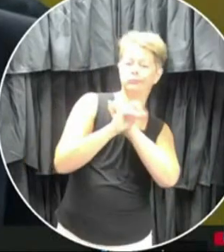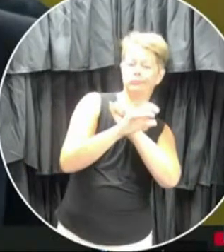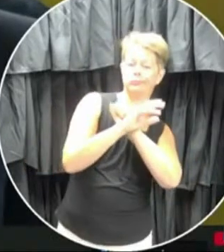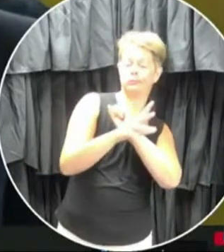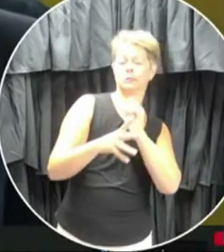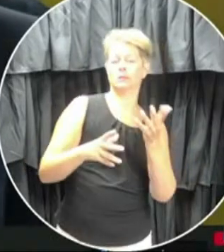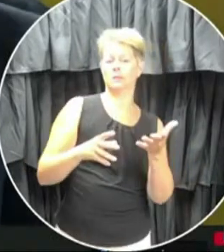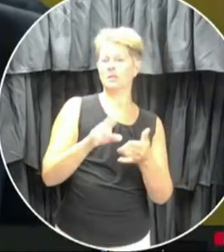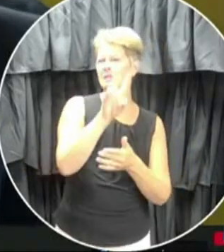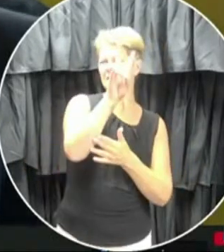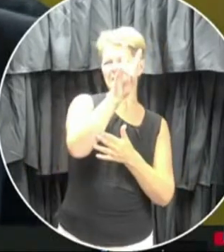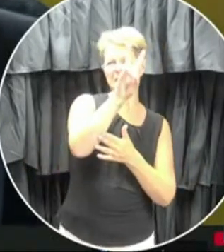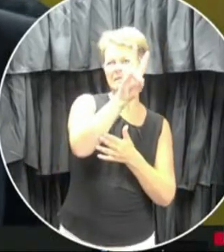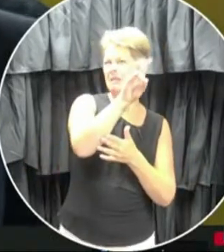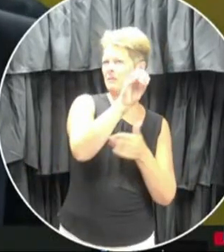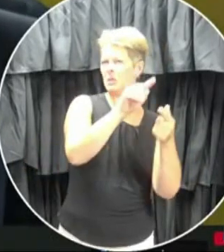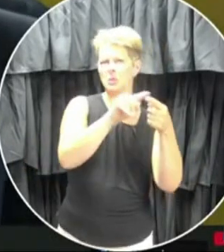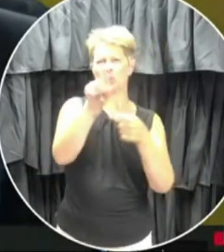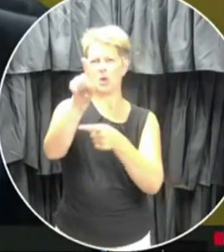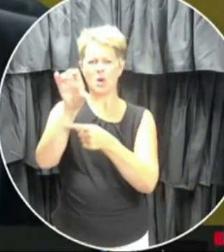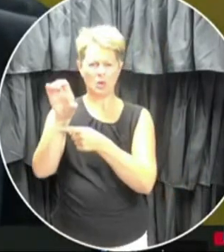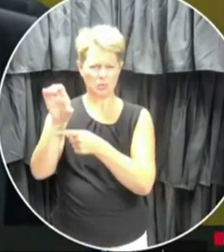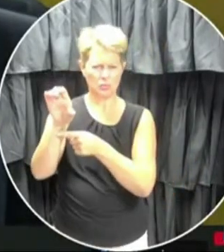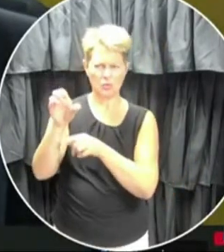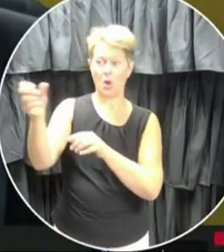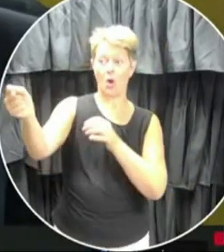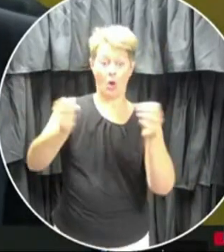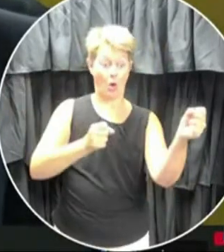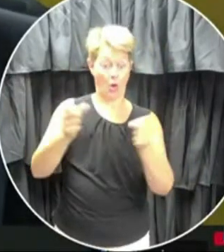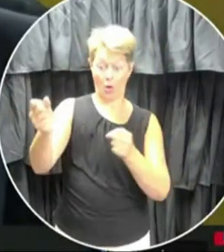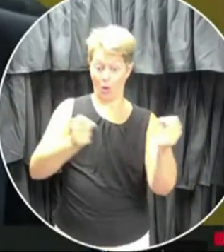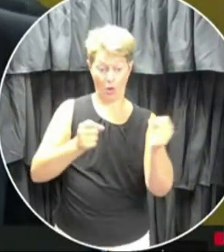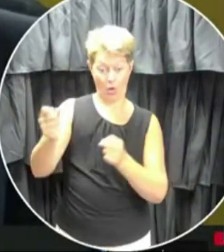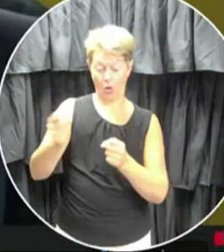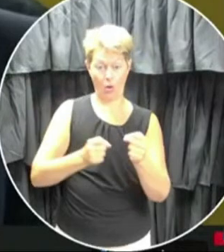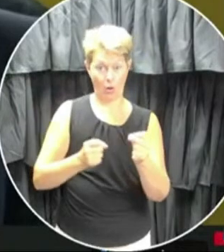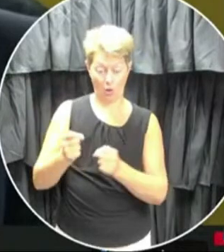70 and a hundred, uh, hired or in the hiring process.